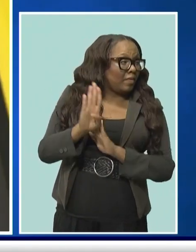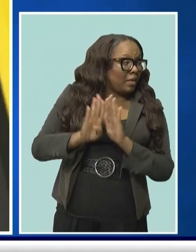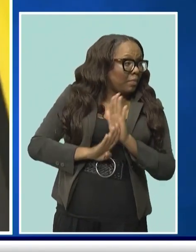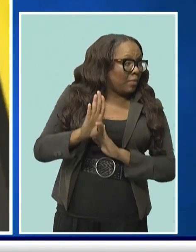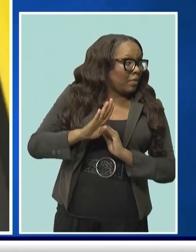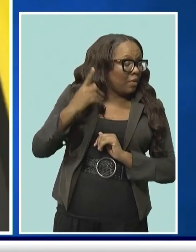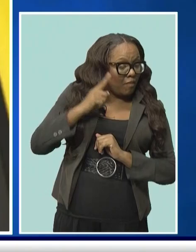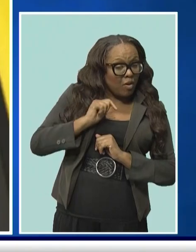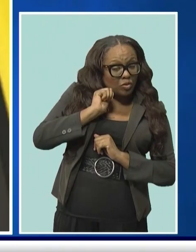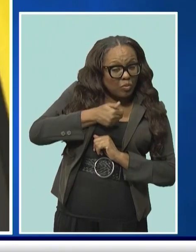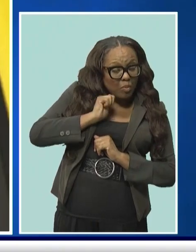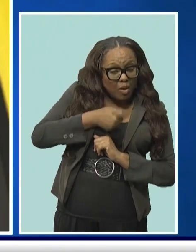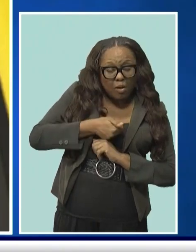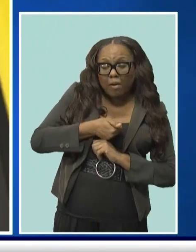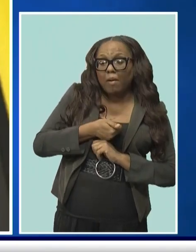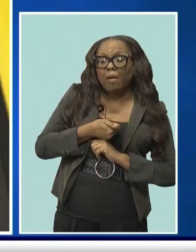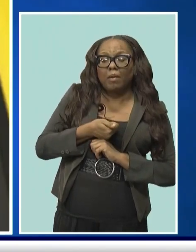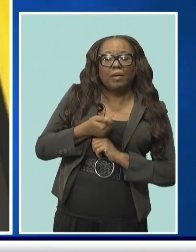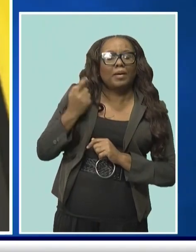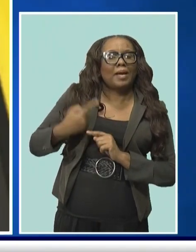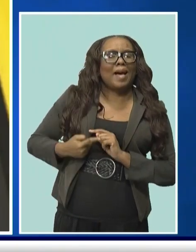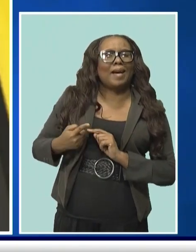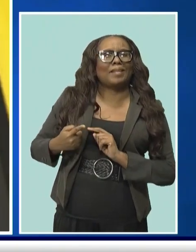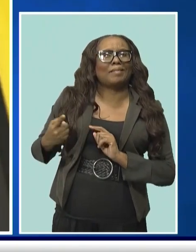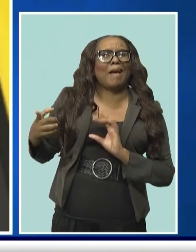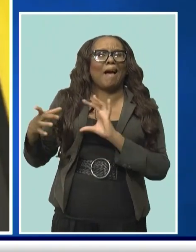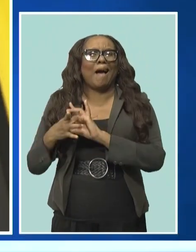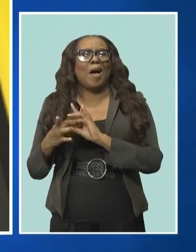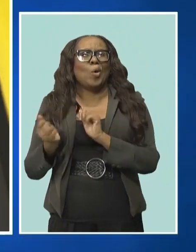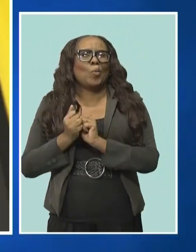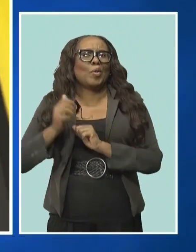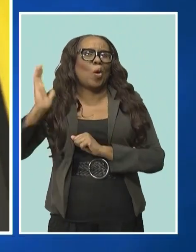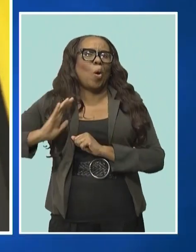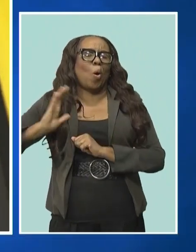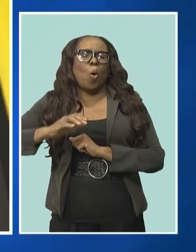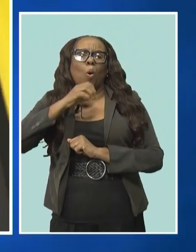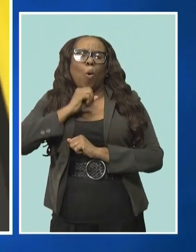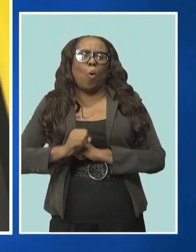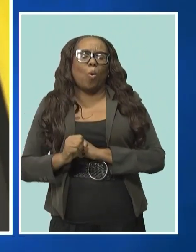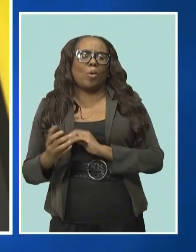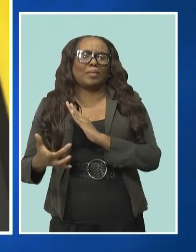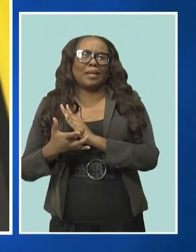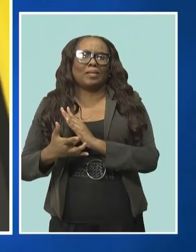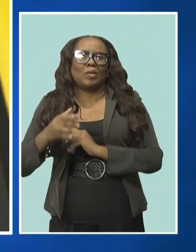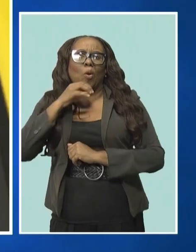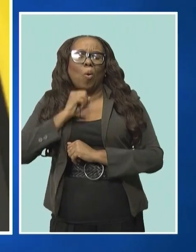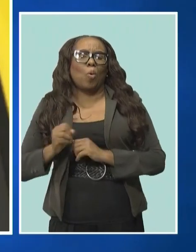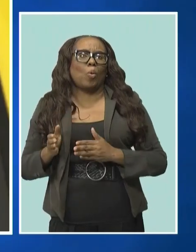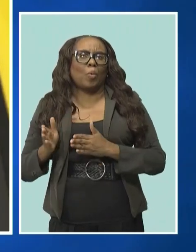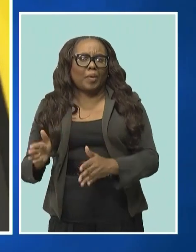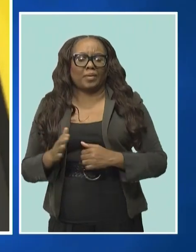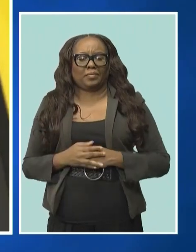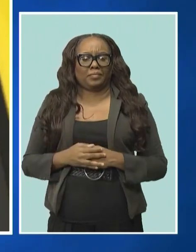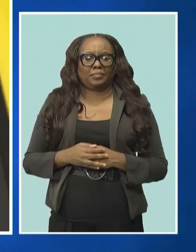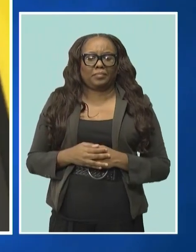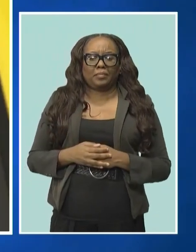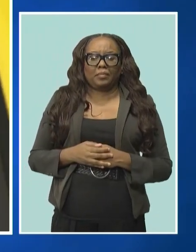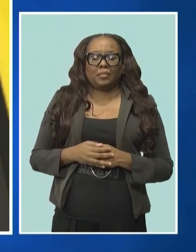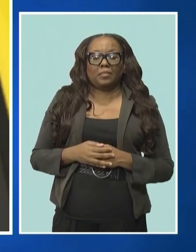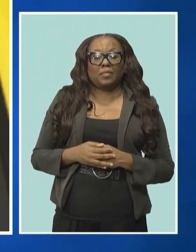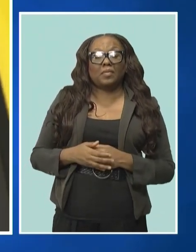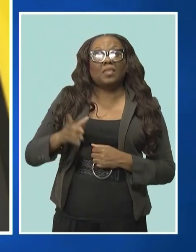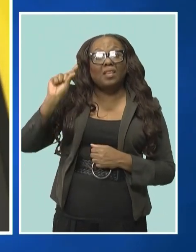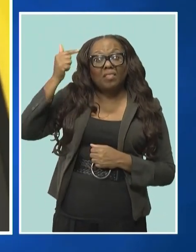the model of yesterday, which is that governments own, governments lead,